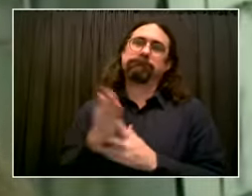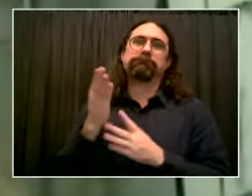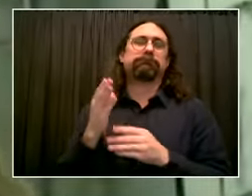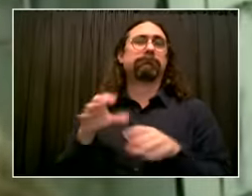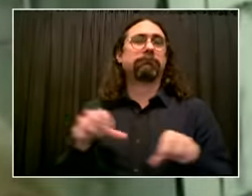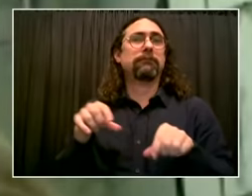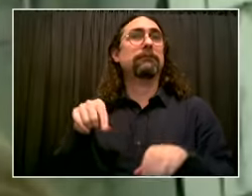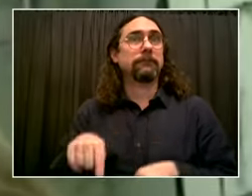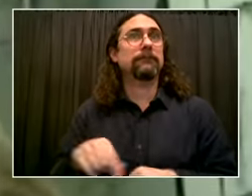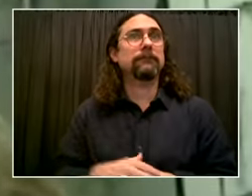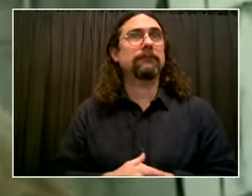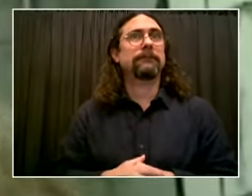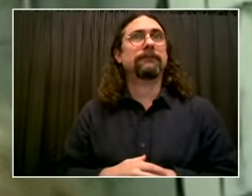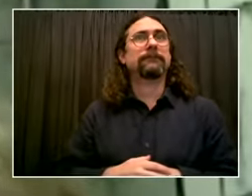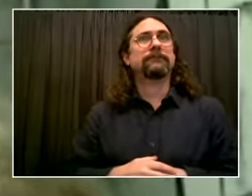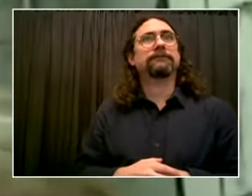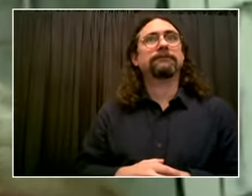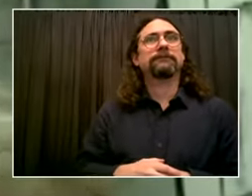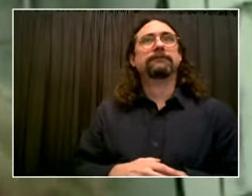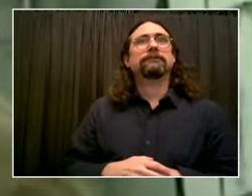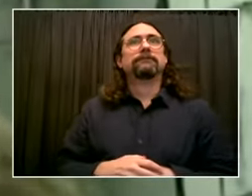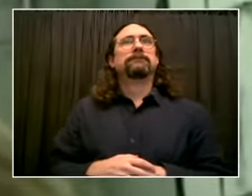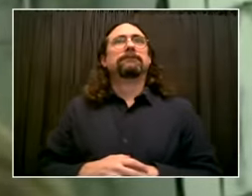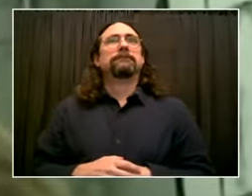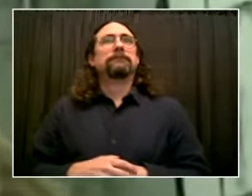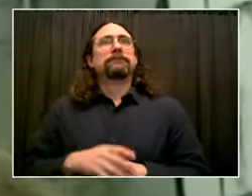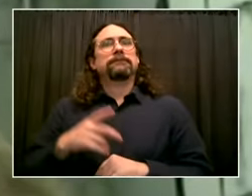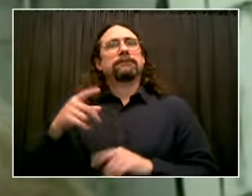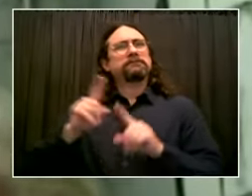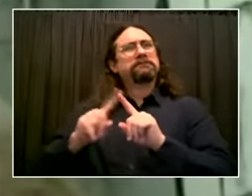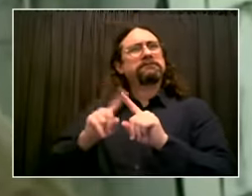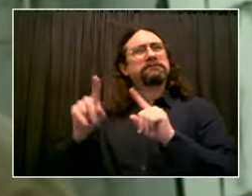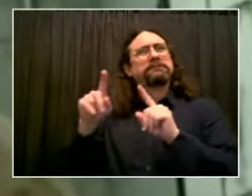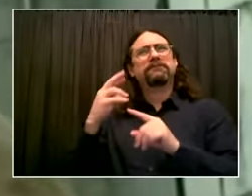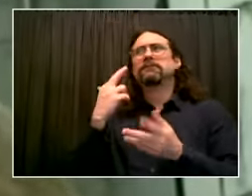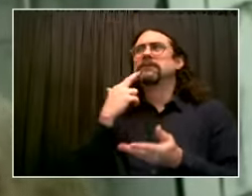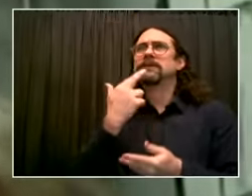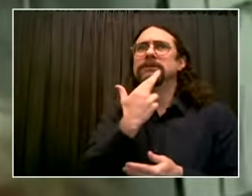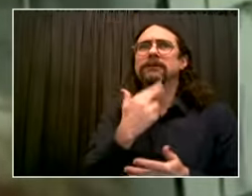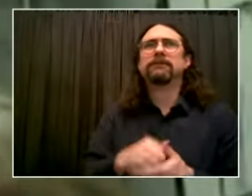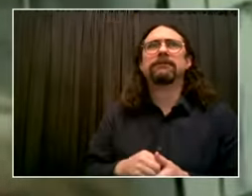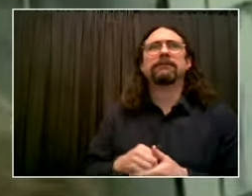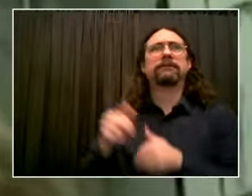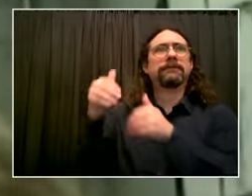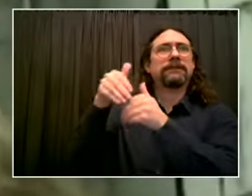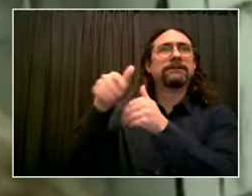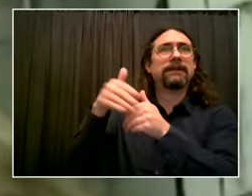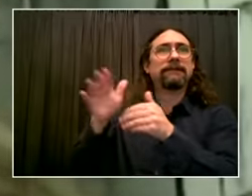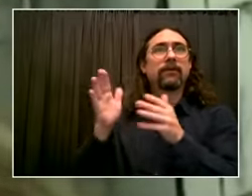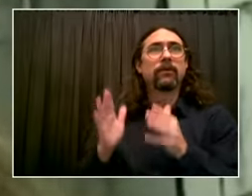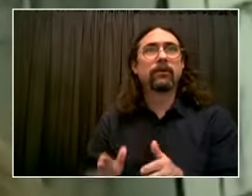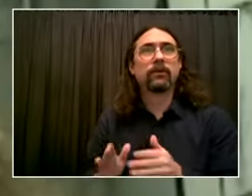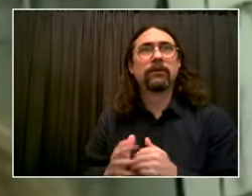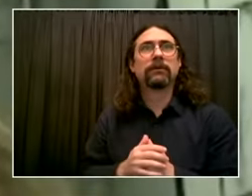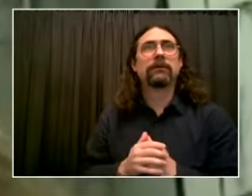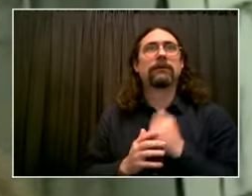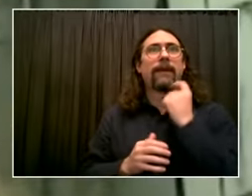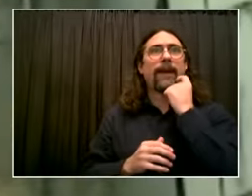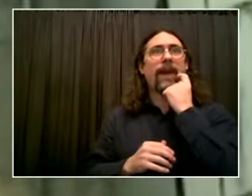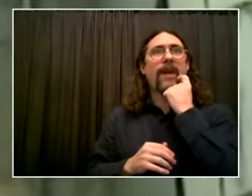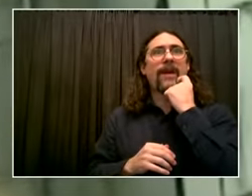venues large and small, they closed and it's been difficult. But reliable, high-speed